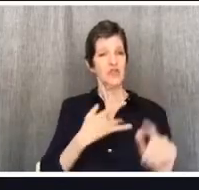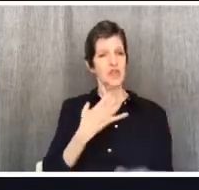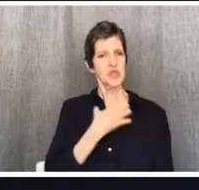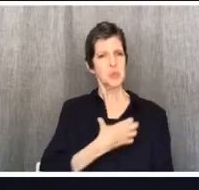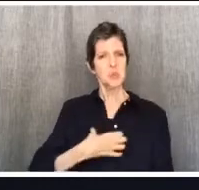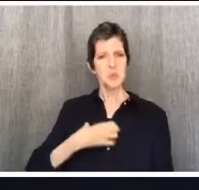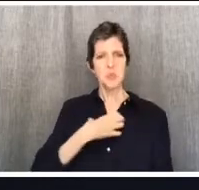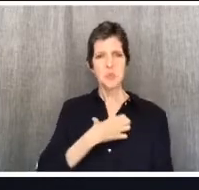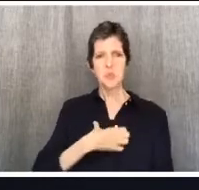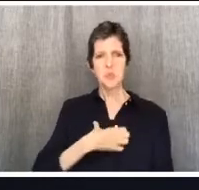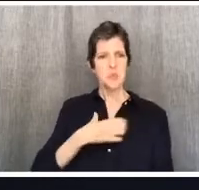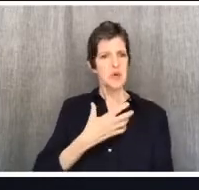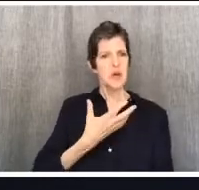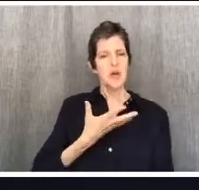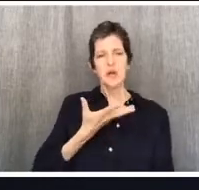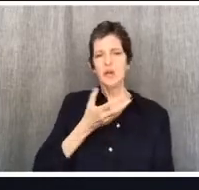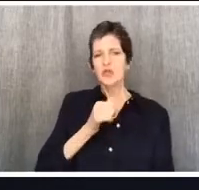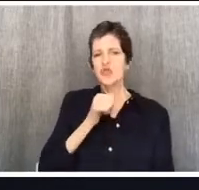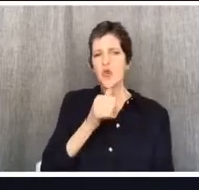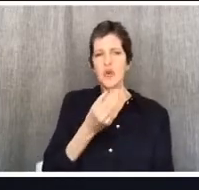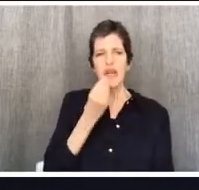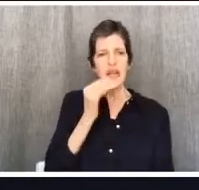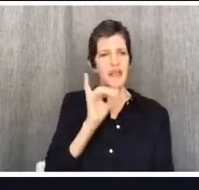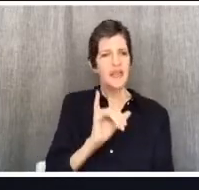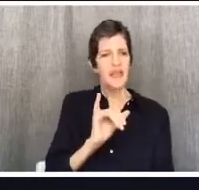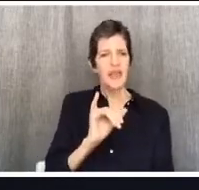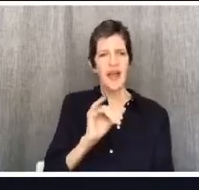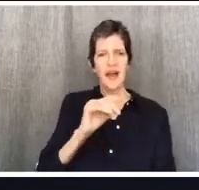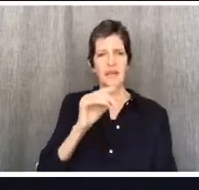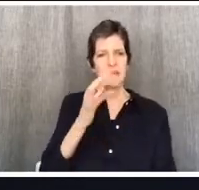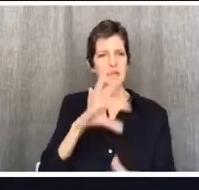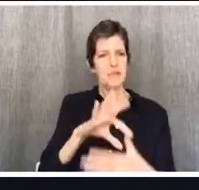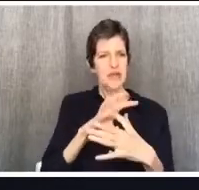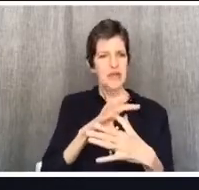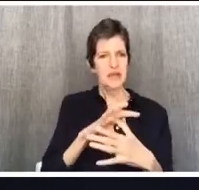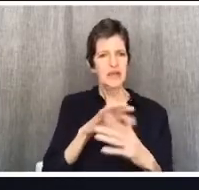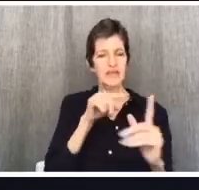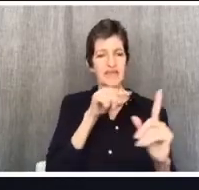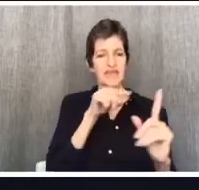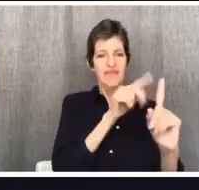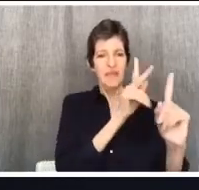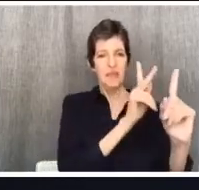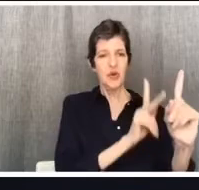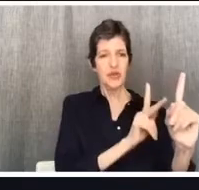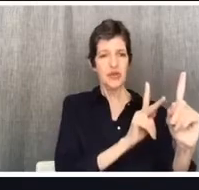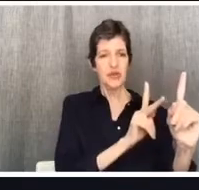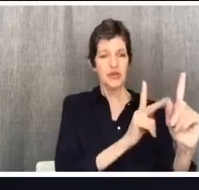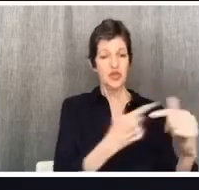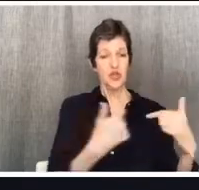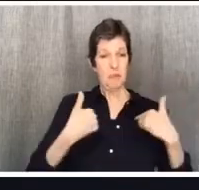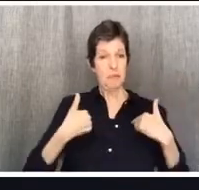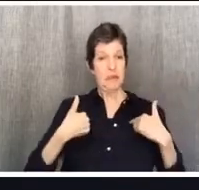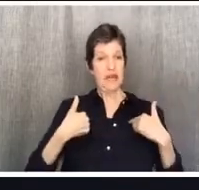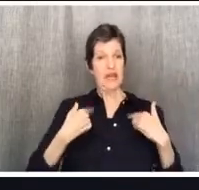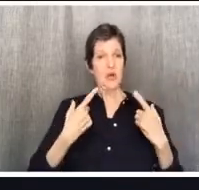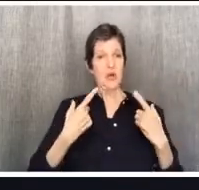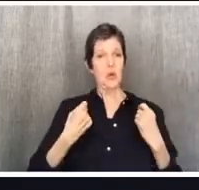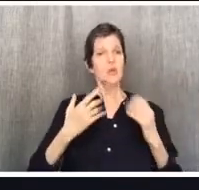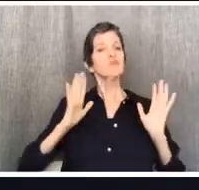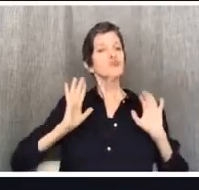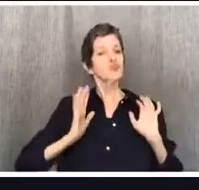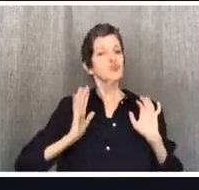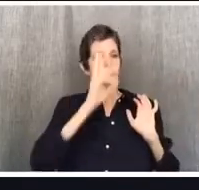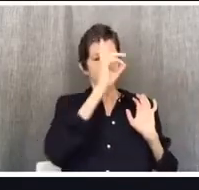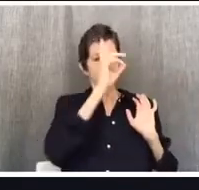There are at least three reasons why this could be the case. And this second scenario is a little bit vague. It's not a hundred percent clear who